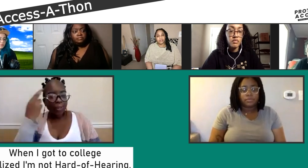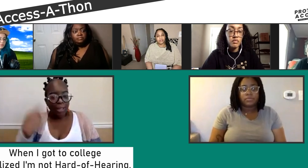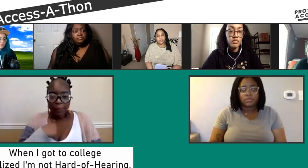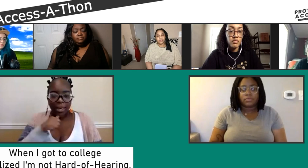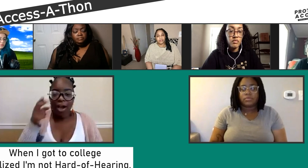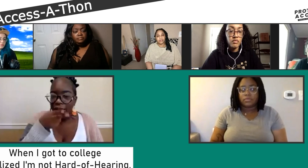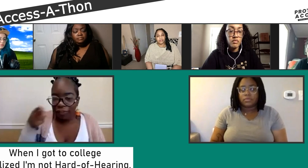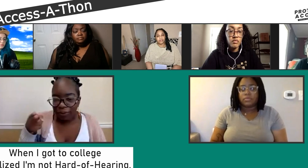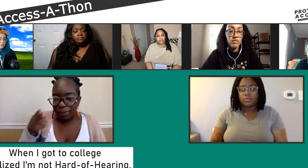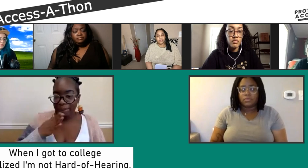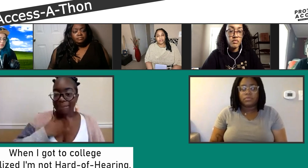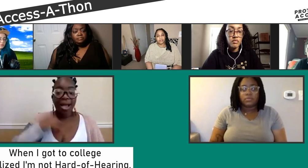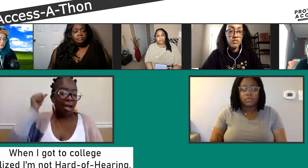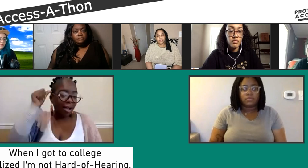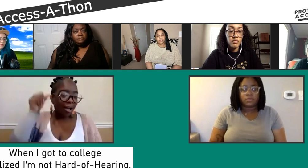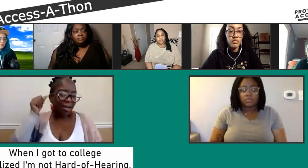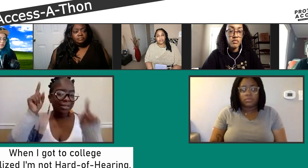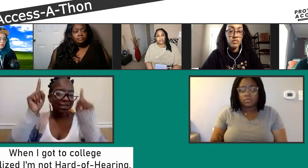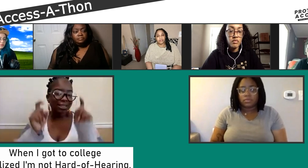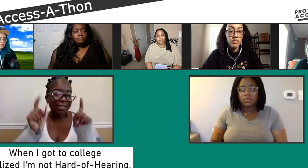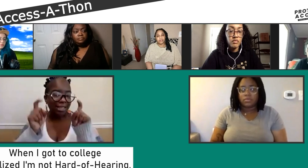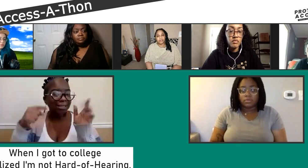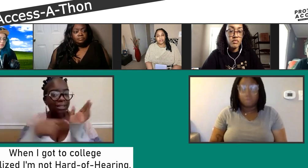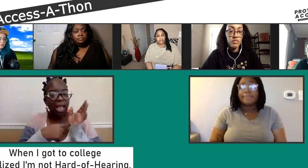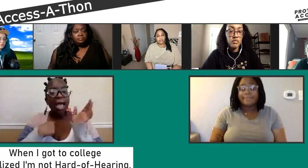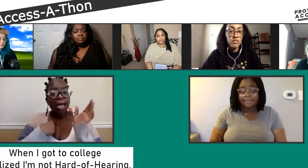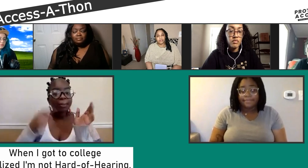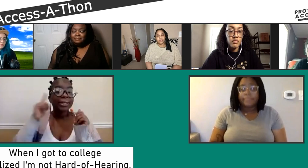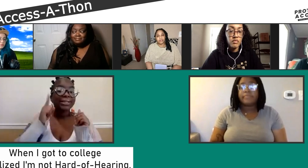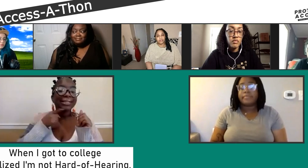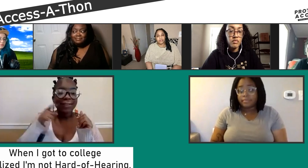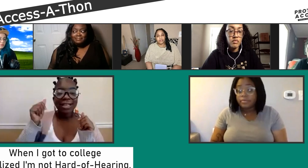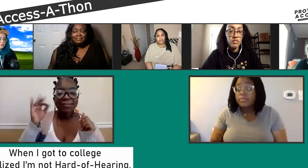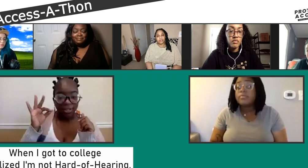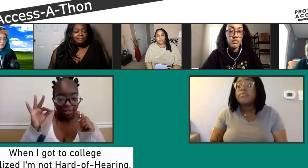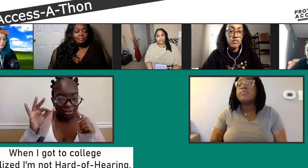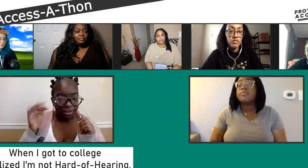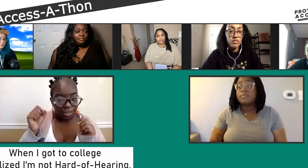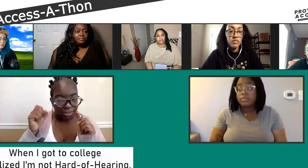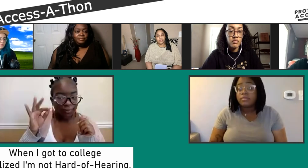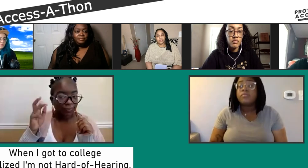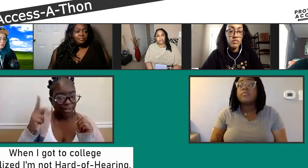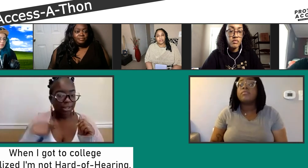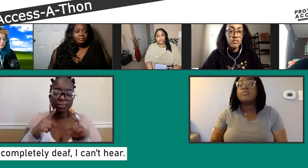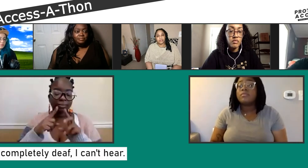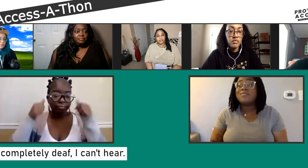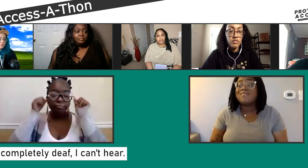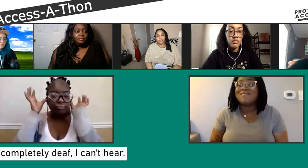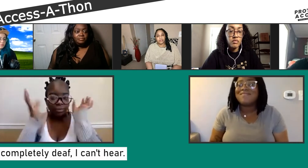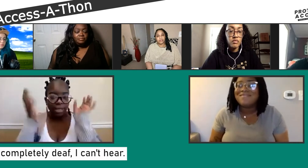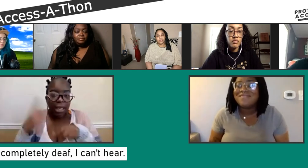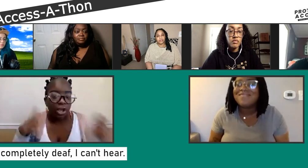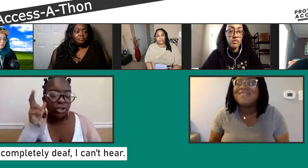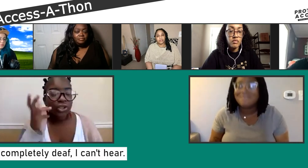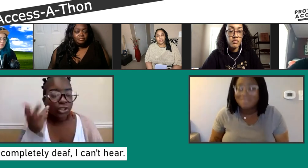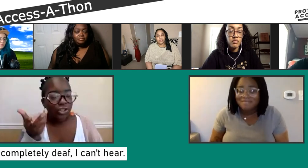well. And so when I went to college, we had an audiology appointment, testing done.